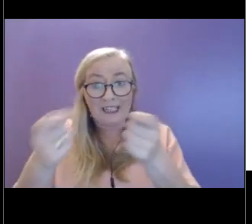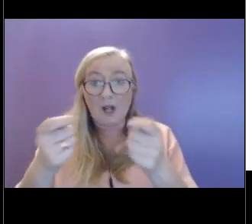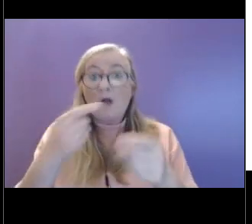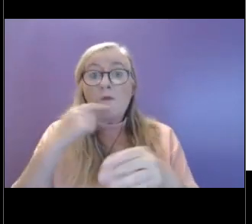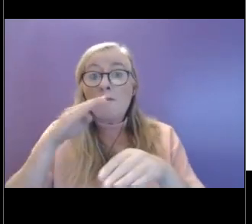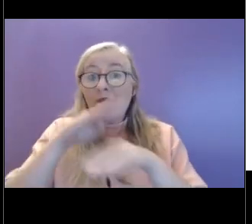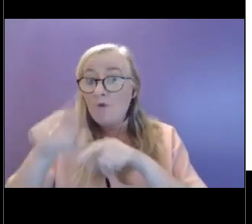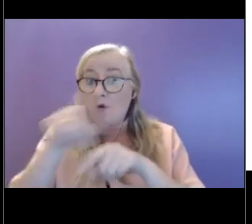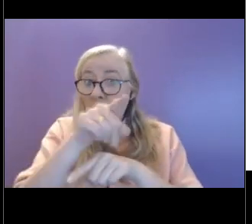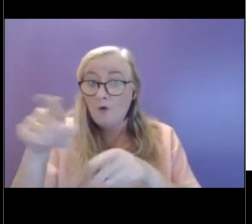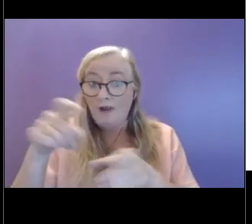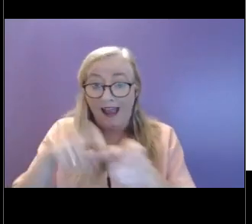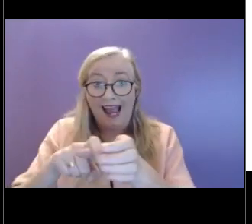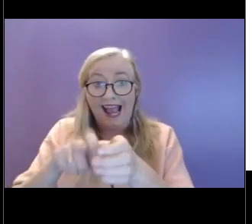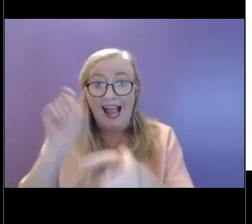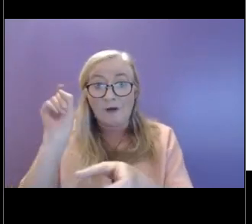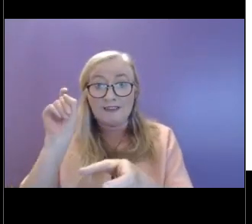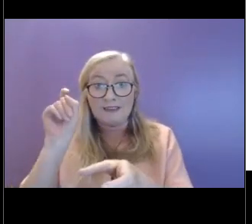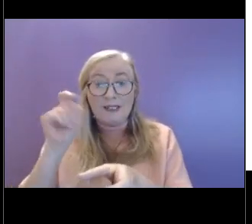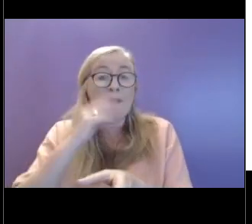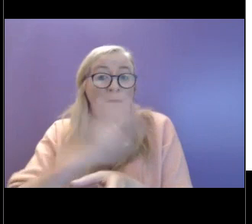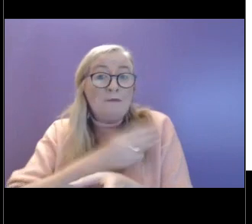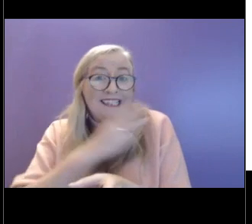survey that you get sent.